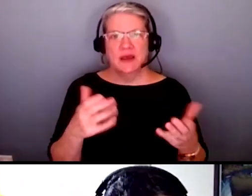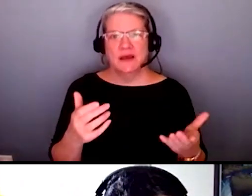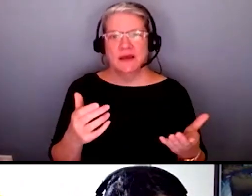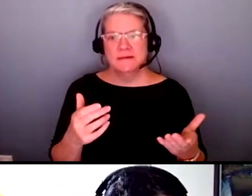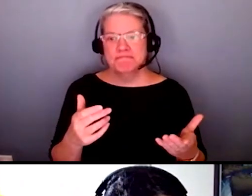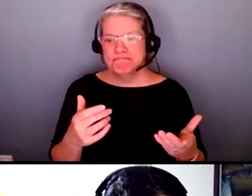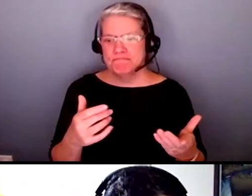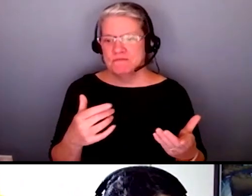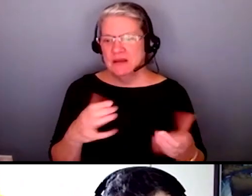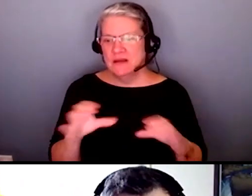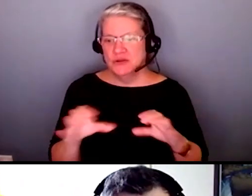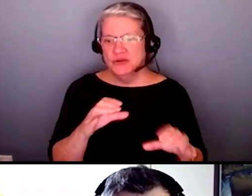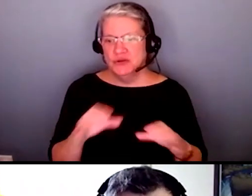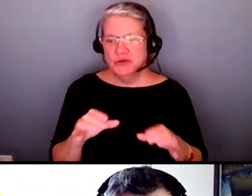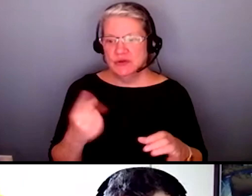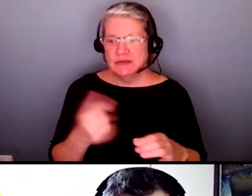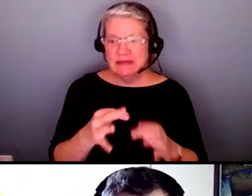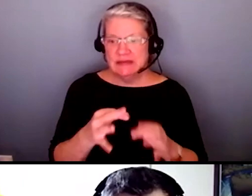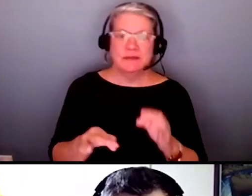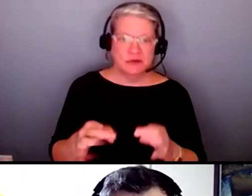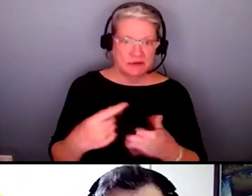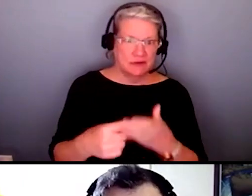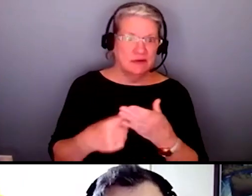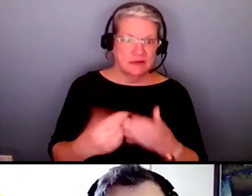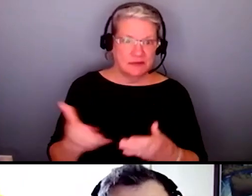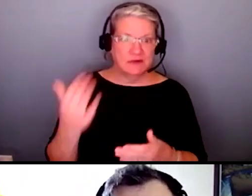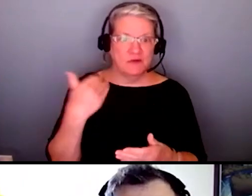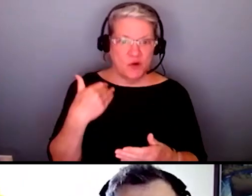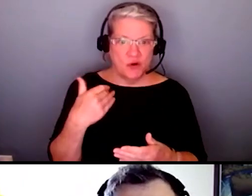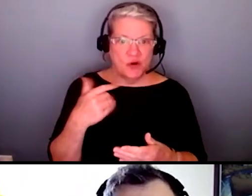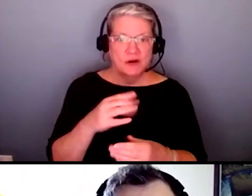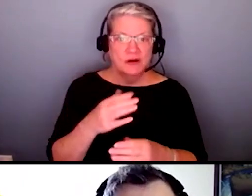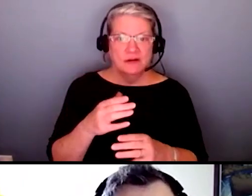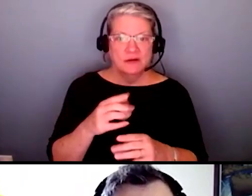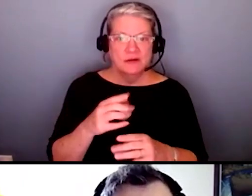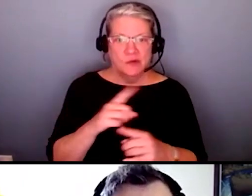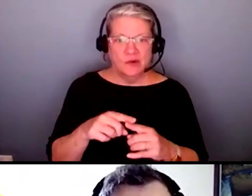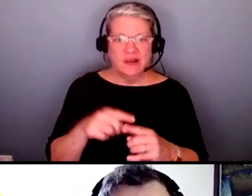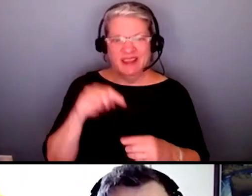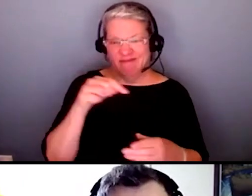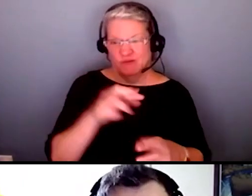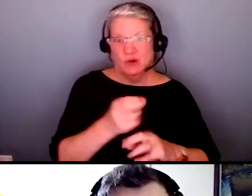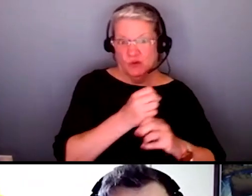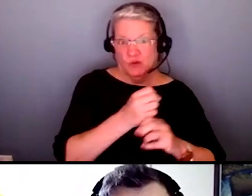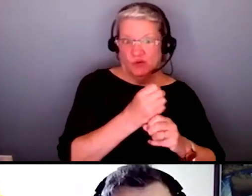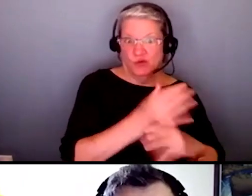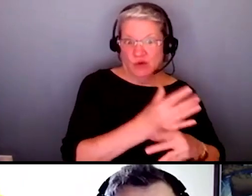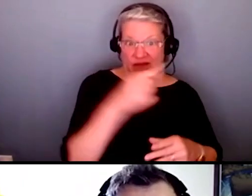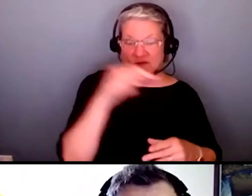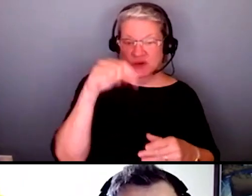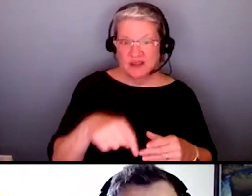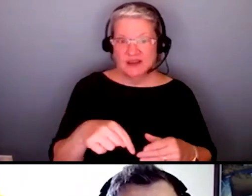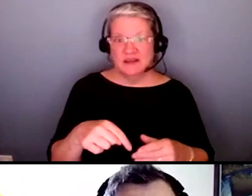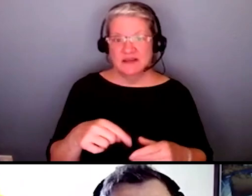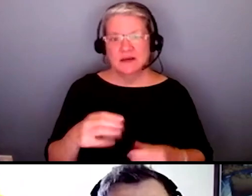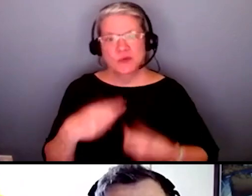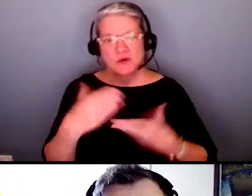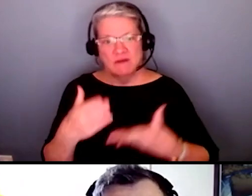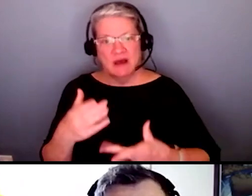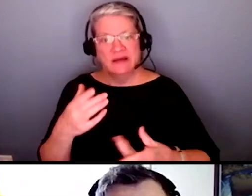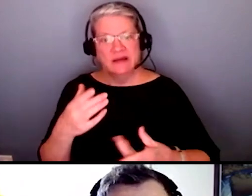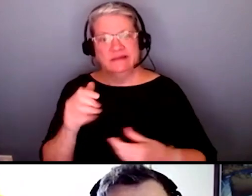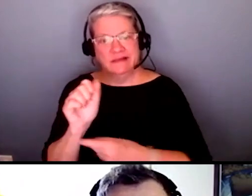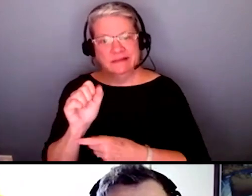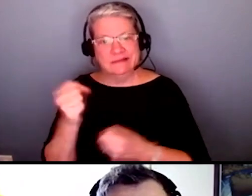actually had a uh discussion earlier when we were preparing for this session about providing sign language interpreting but even recognizing